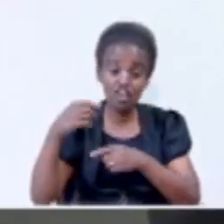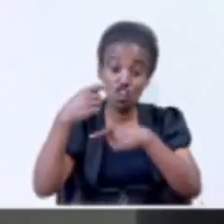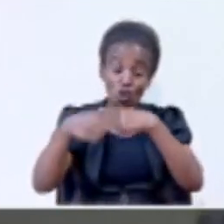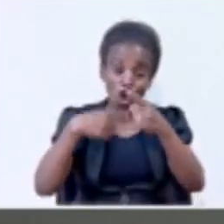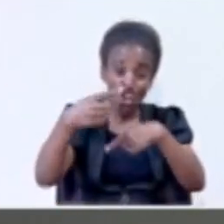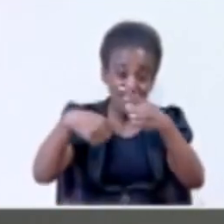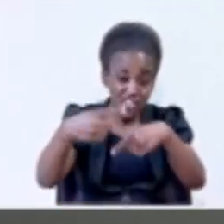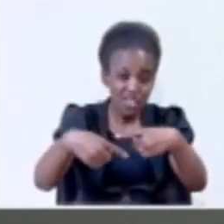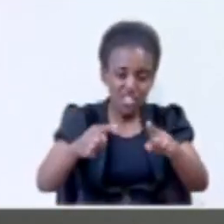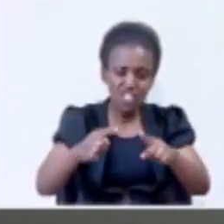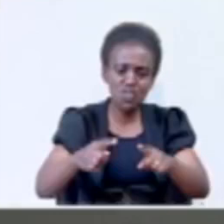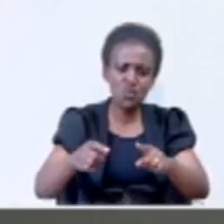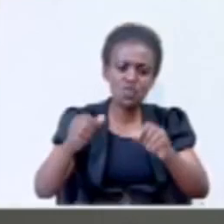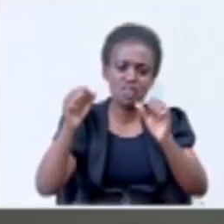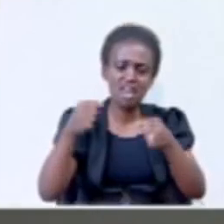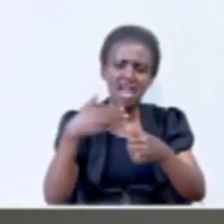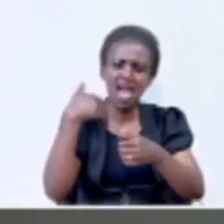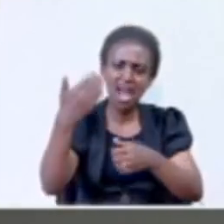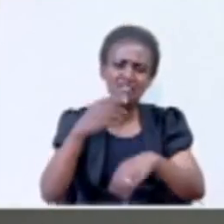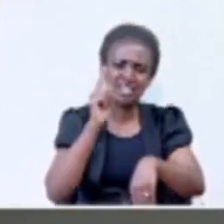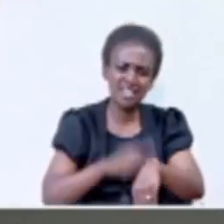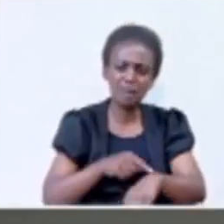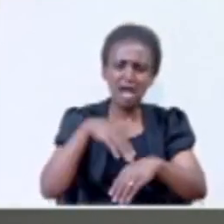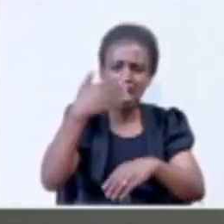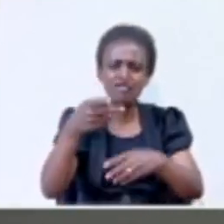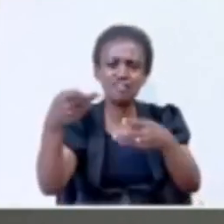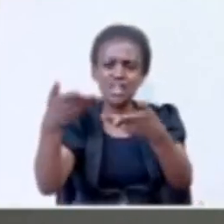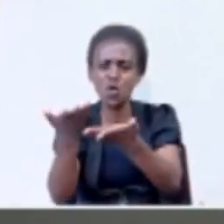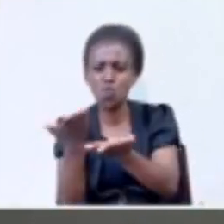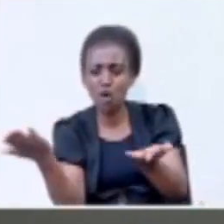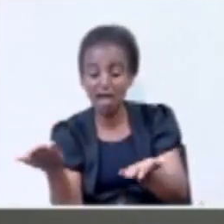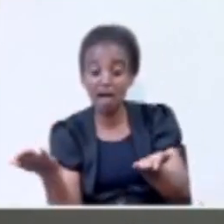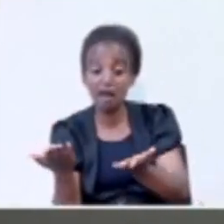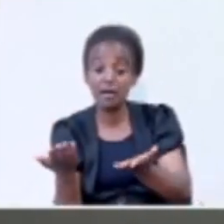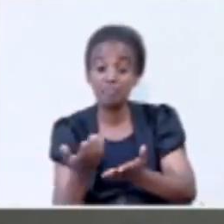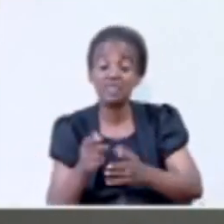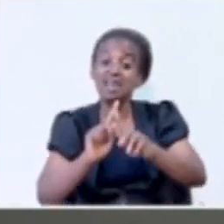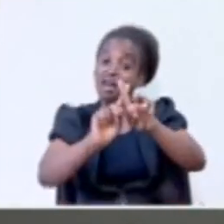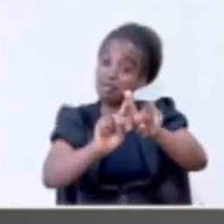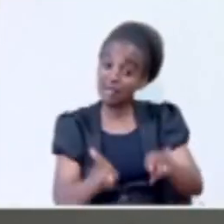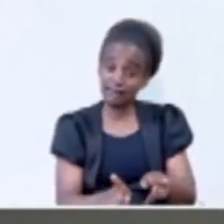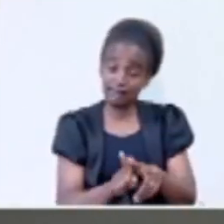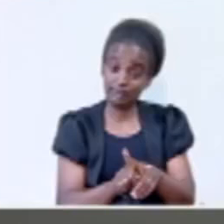to be born every time, everywhere. So, but